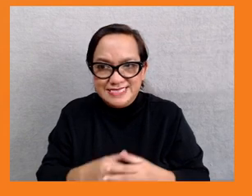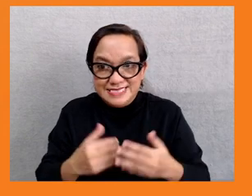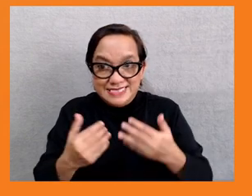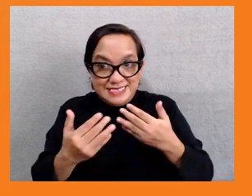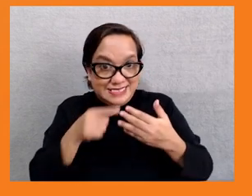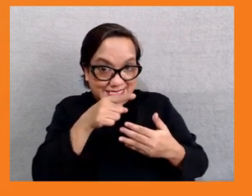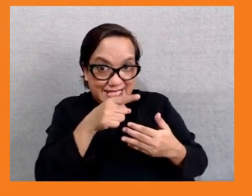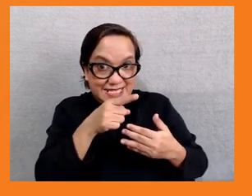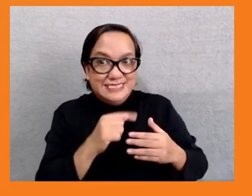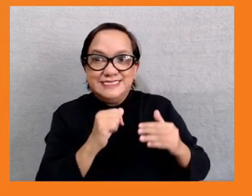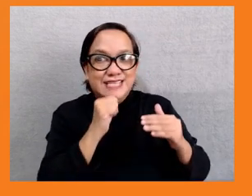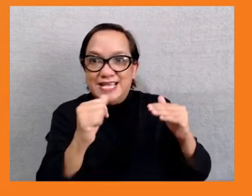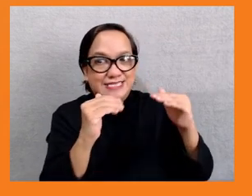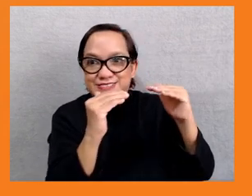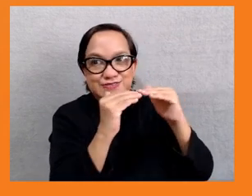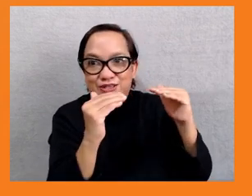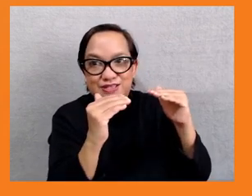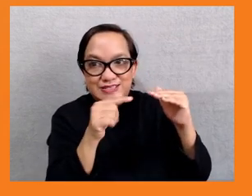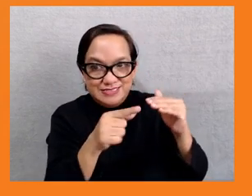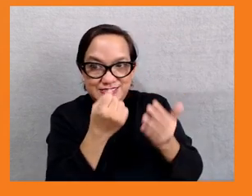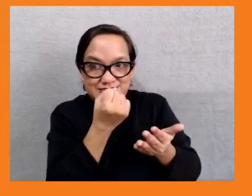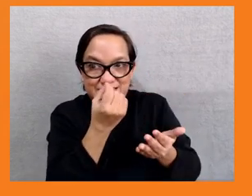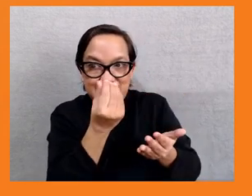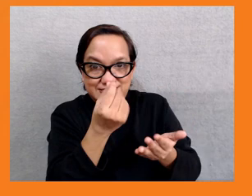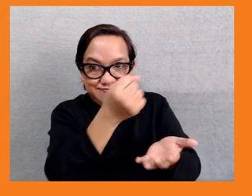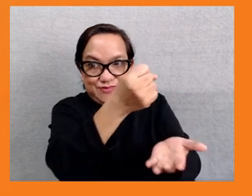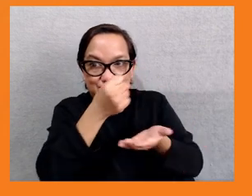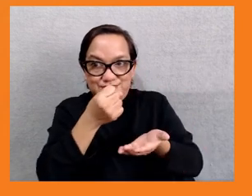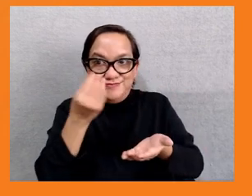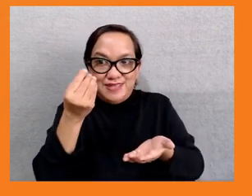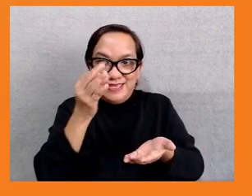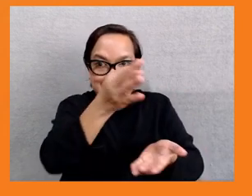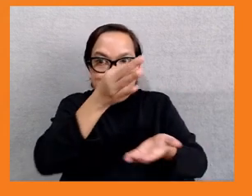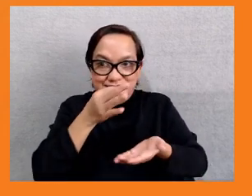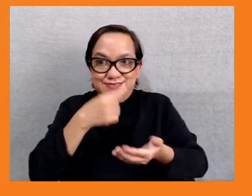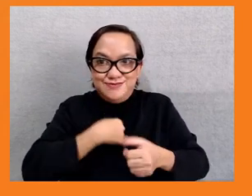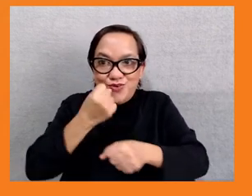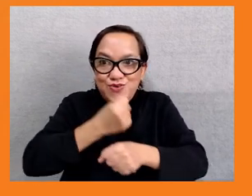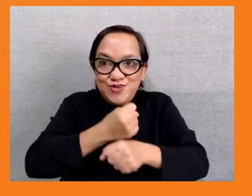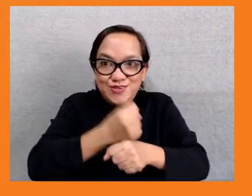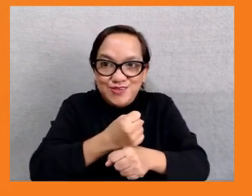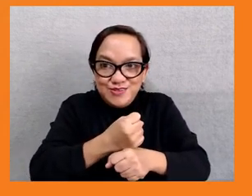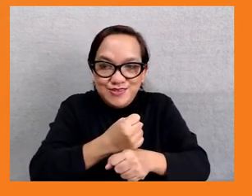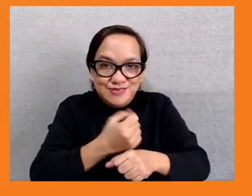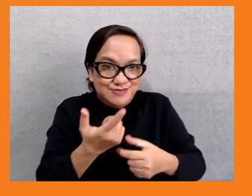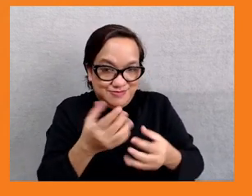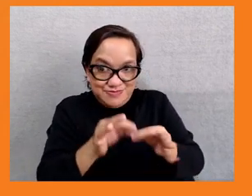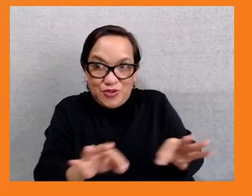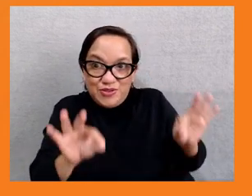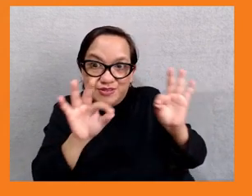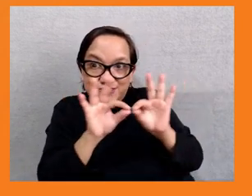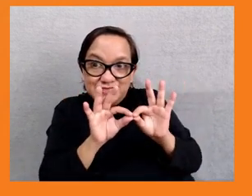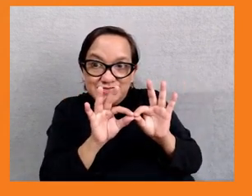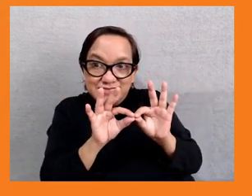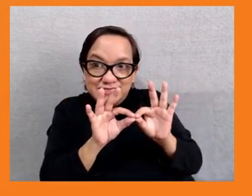of the excellent concepts that Rita was talking about, is absolutely vital to overcut, to ensuring fair and impartial treatment